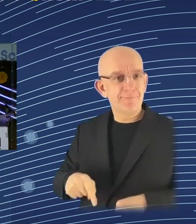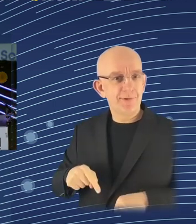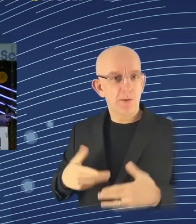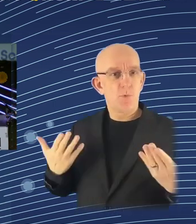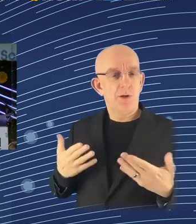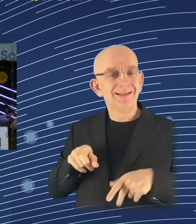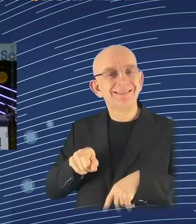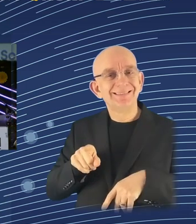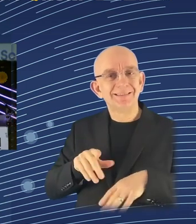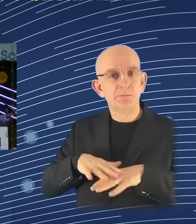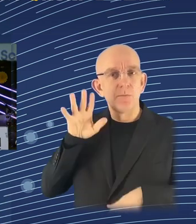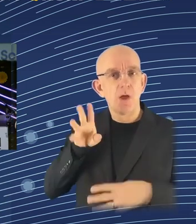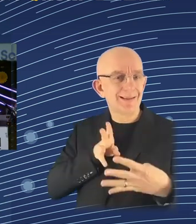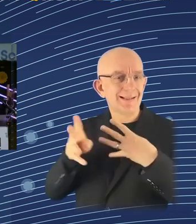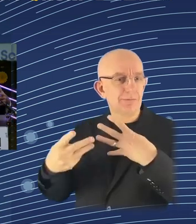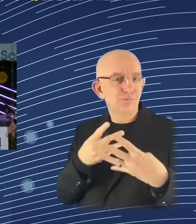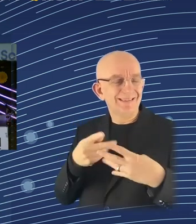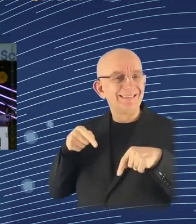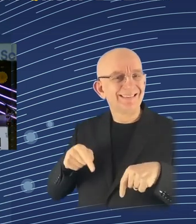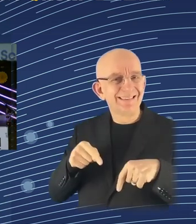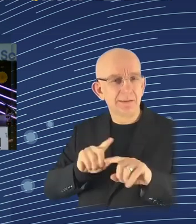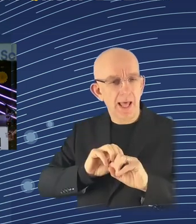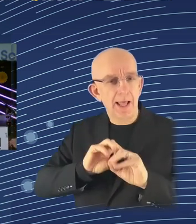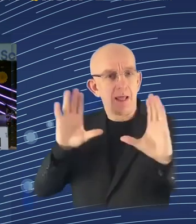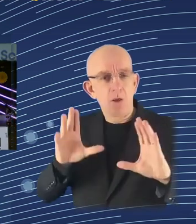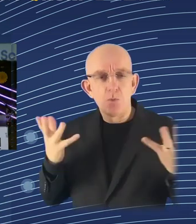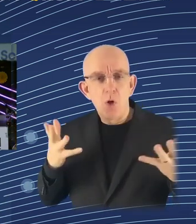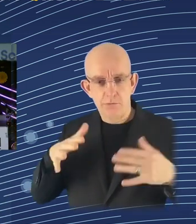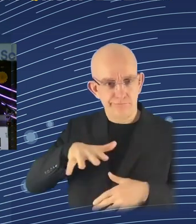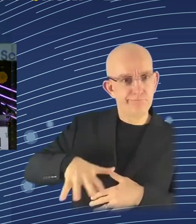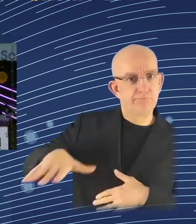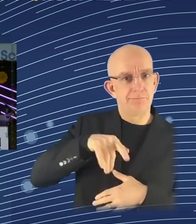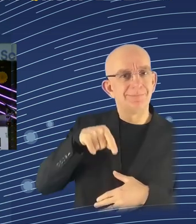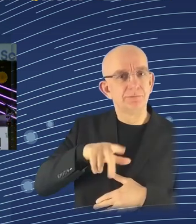with colleagues, more time flexibility, including homework in their four-day week.